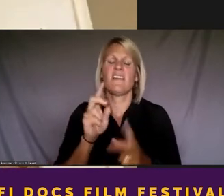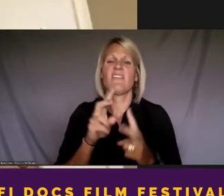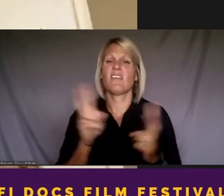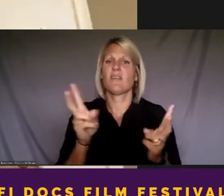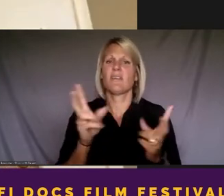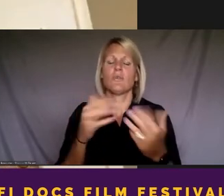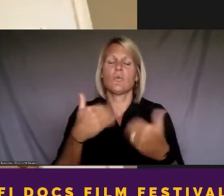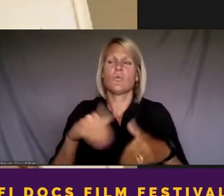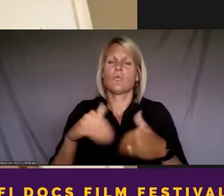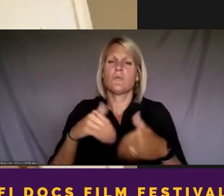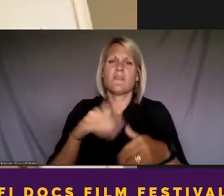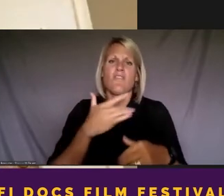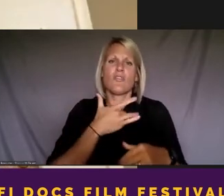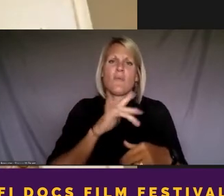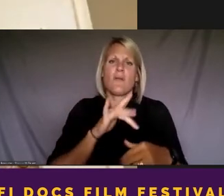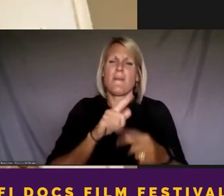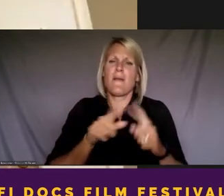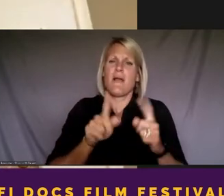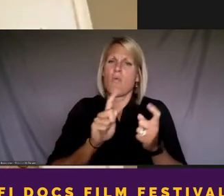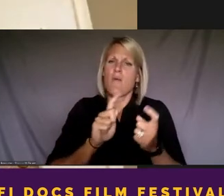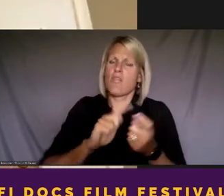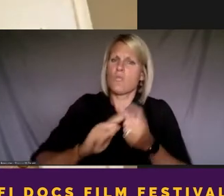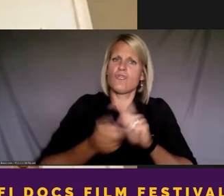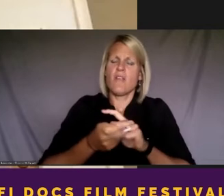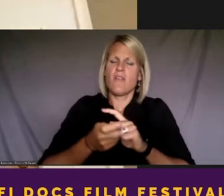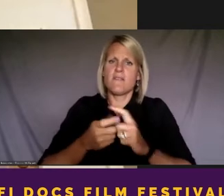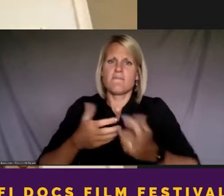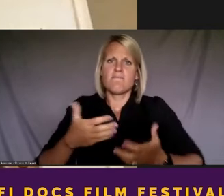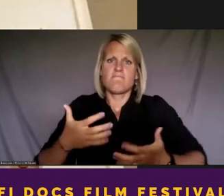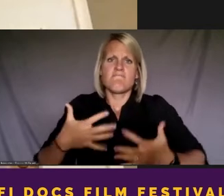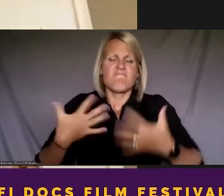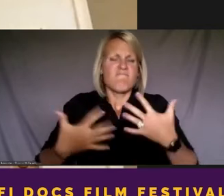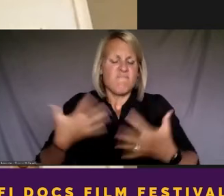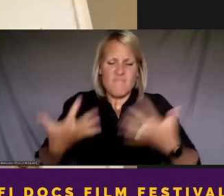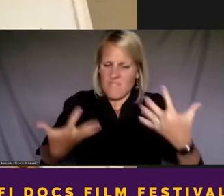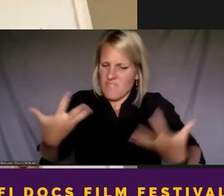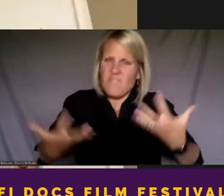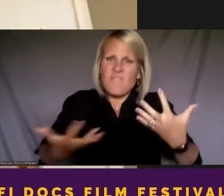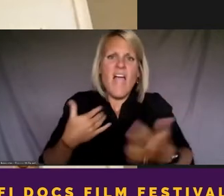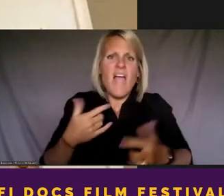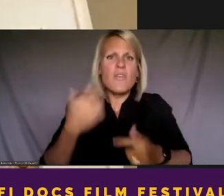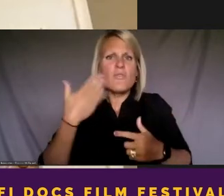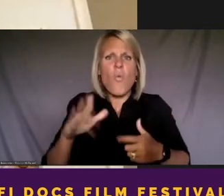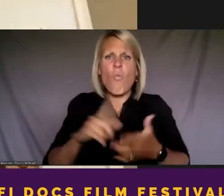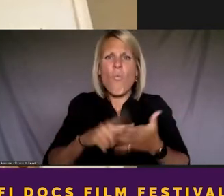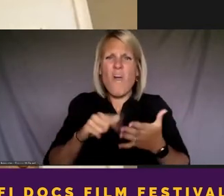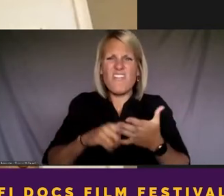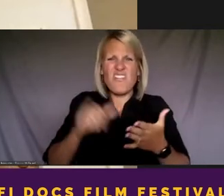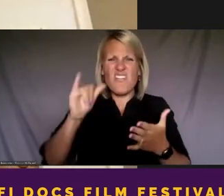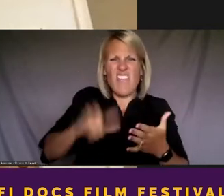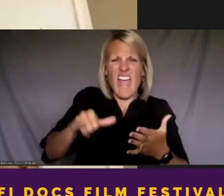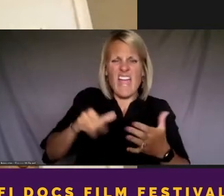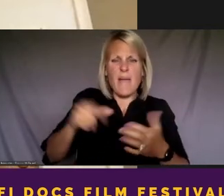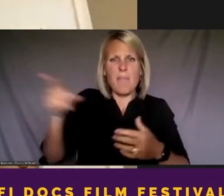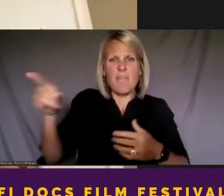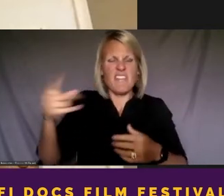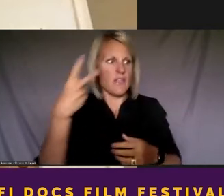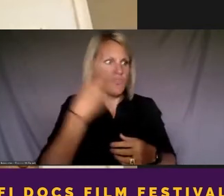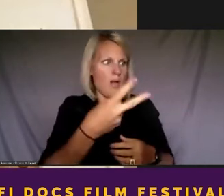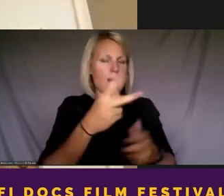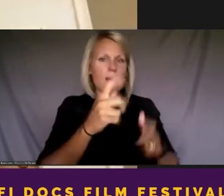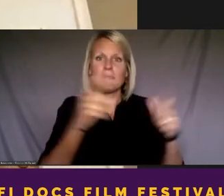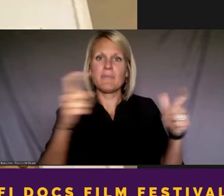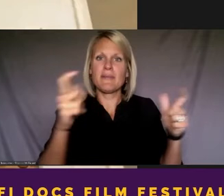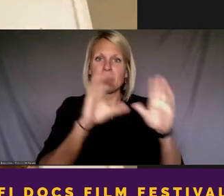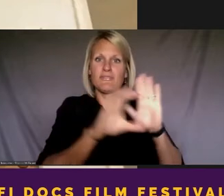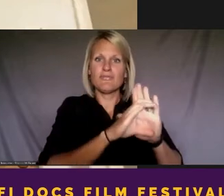vulnerable state that, like, something was simmering that I couldn't make a connection to, but they seen the bigger picture, right? And the